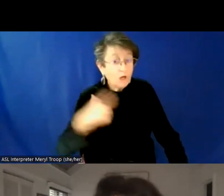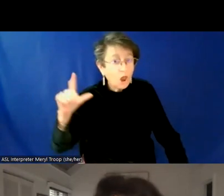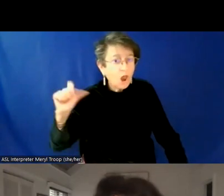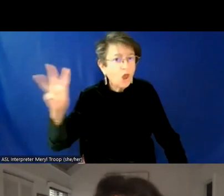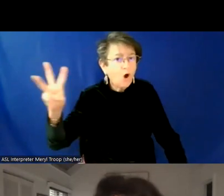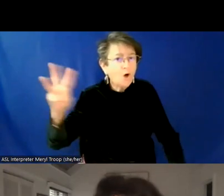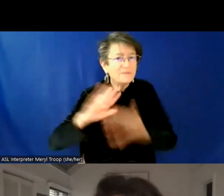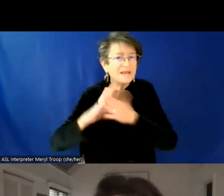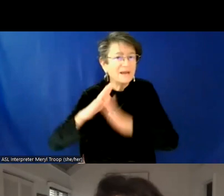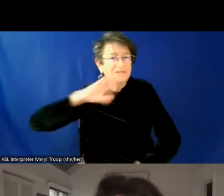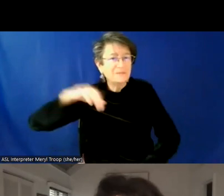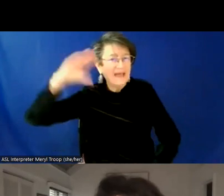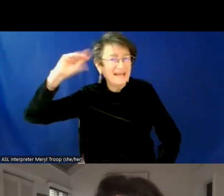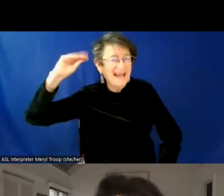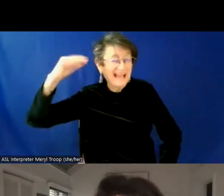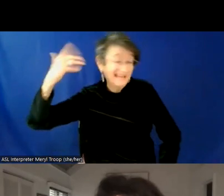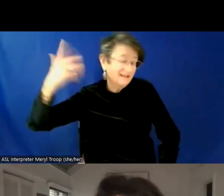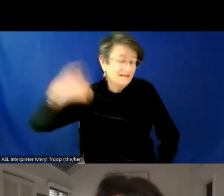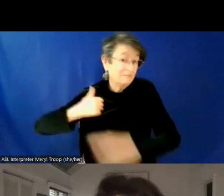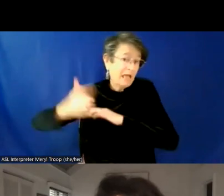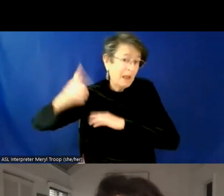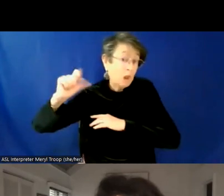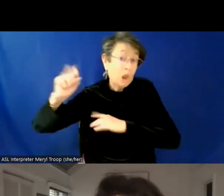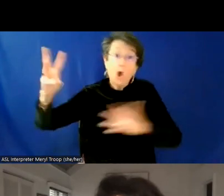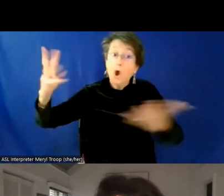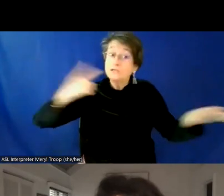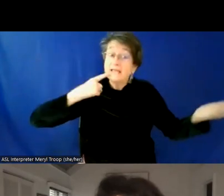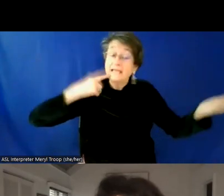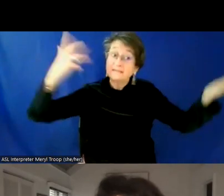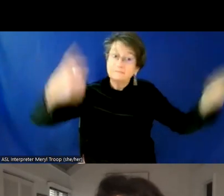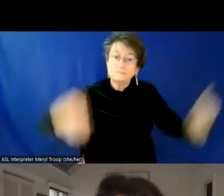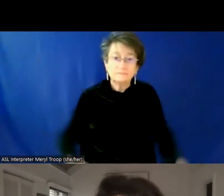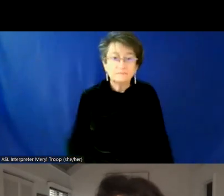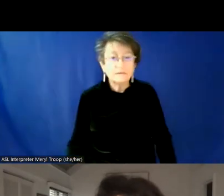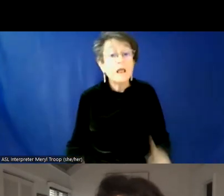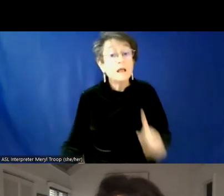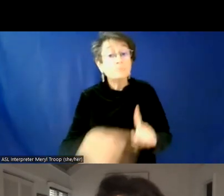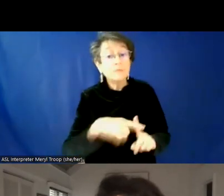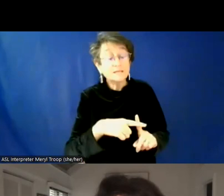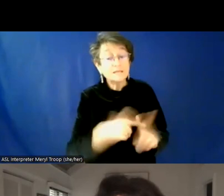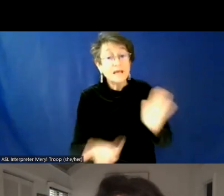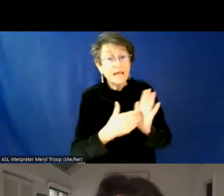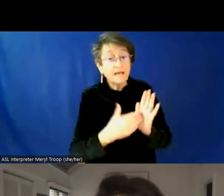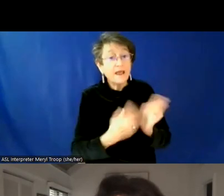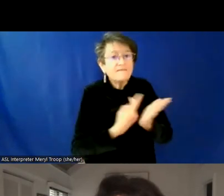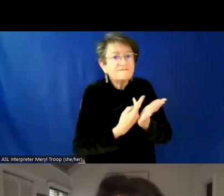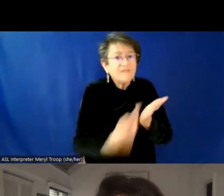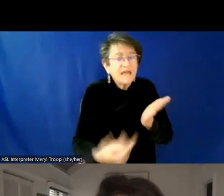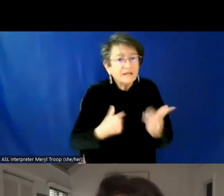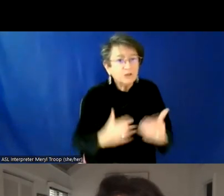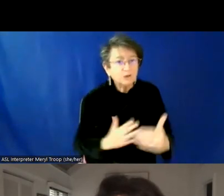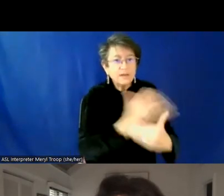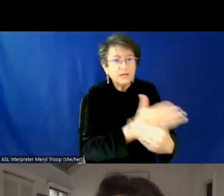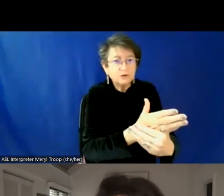I would also just add, again, failure to intervene, uh, it's not only potentially discrimination, but with trans people, particularly with some of the